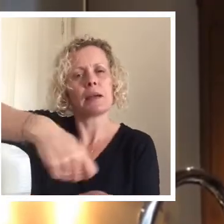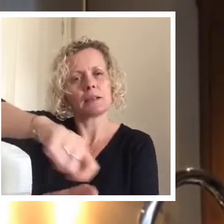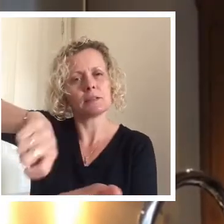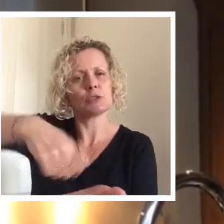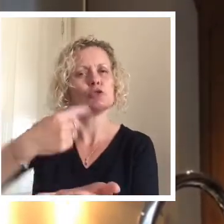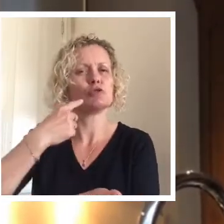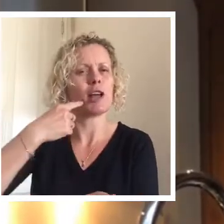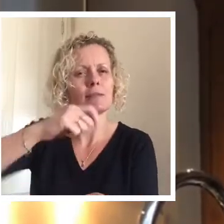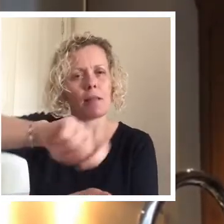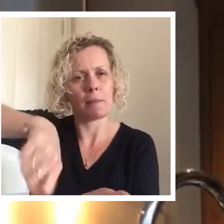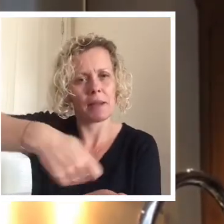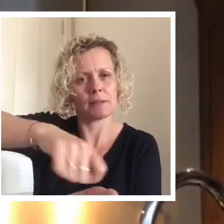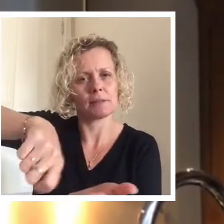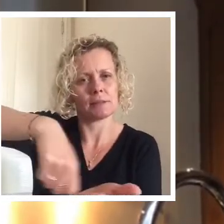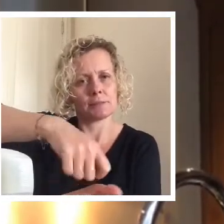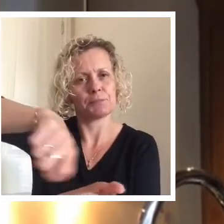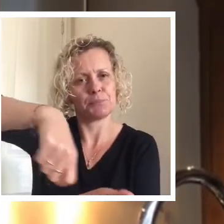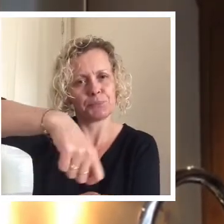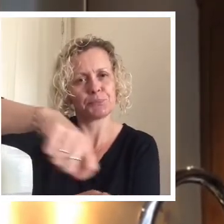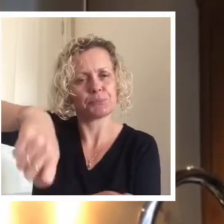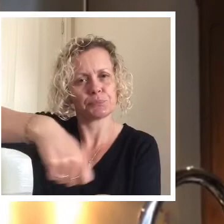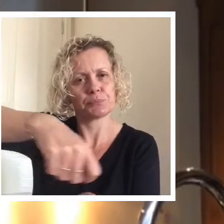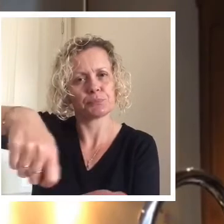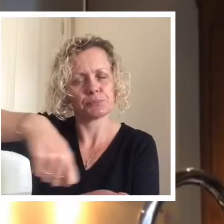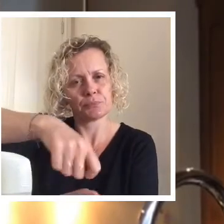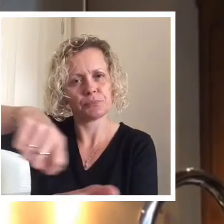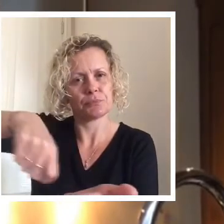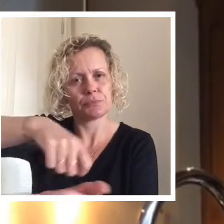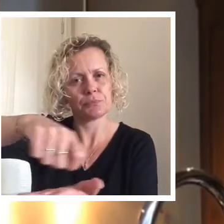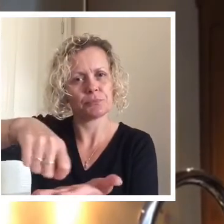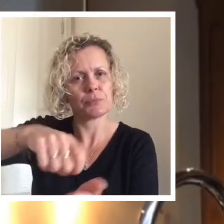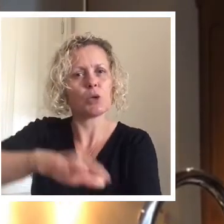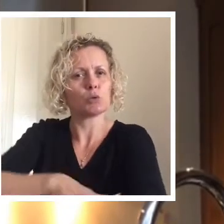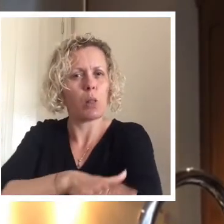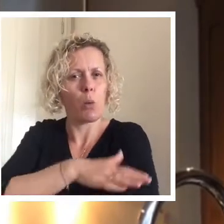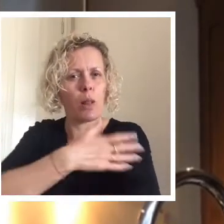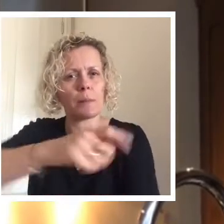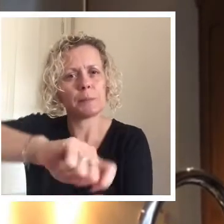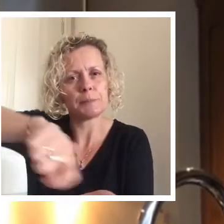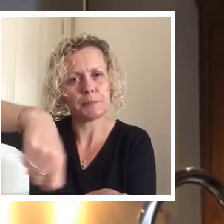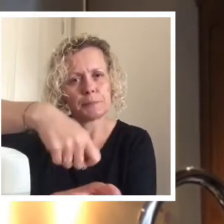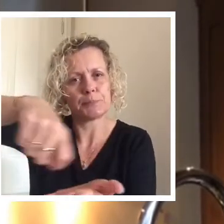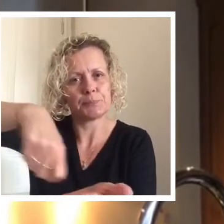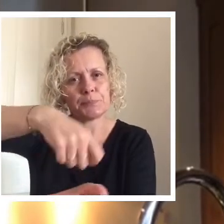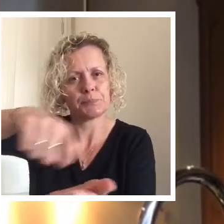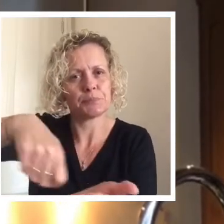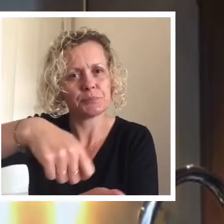gentle mix together. Nice and slowly mix away.